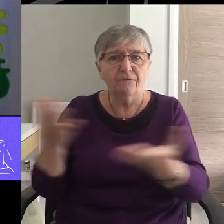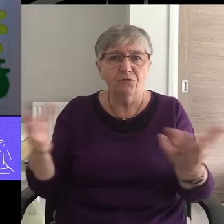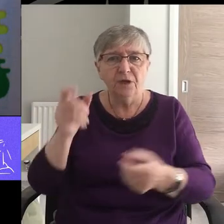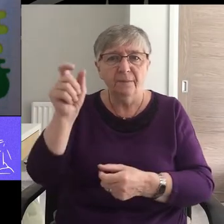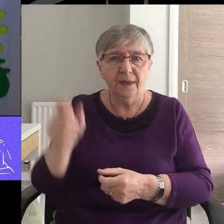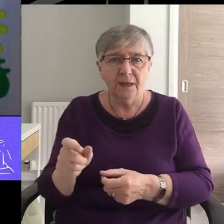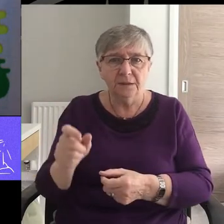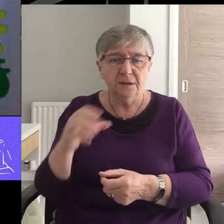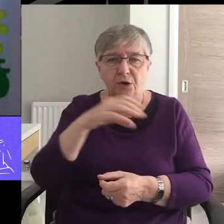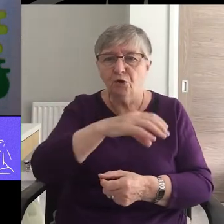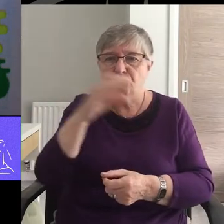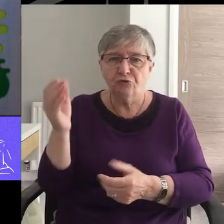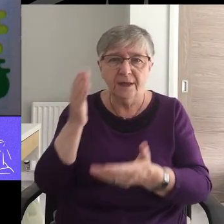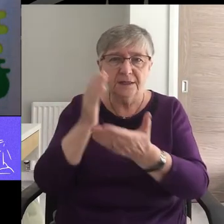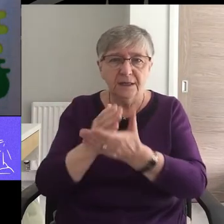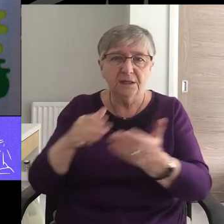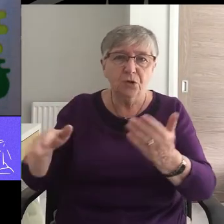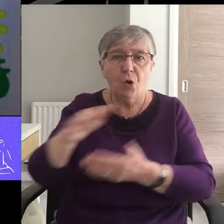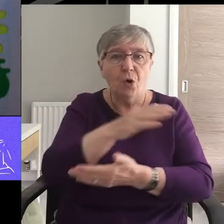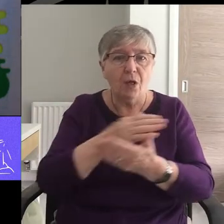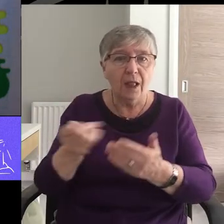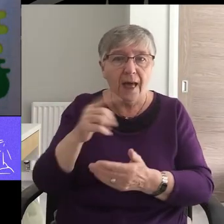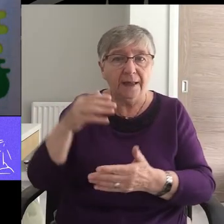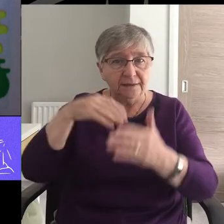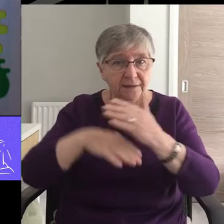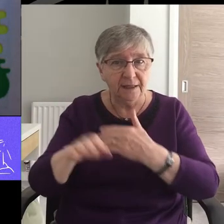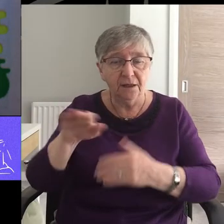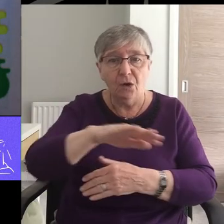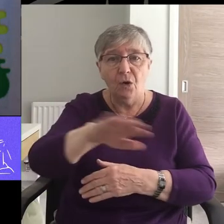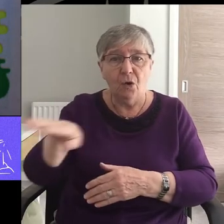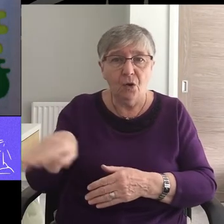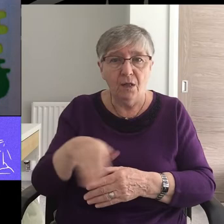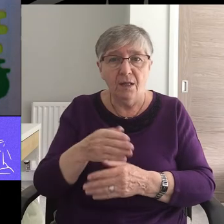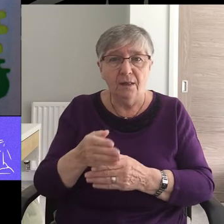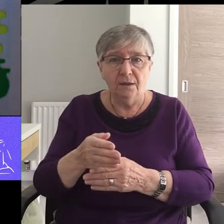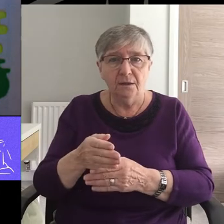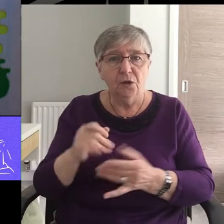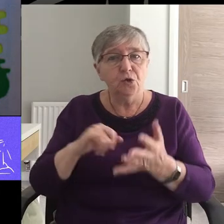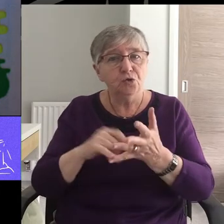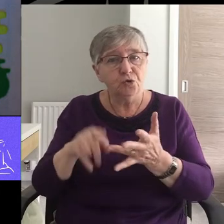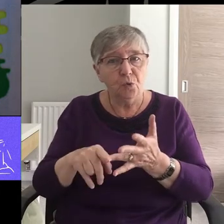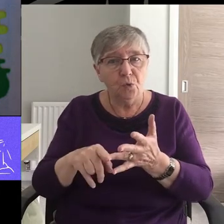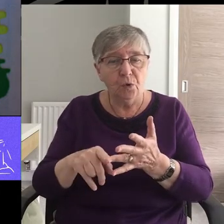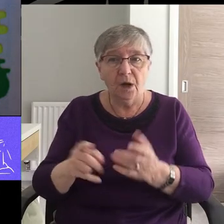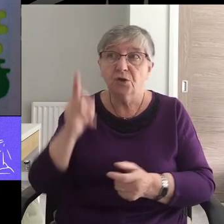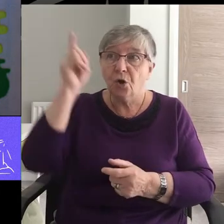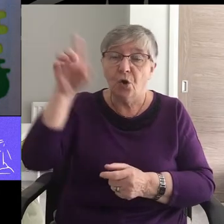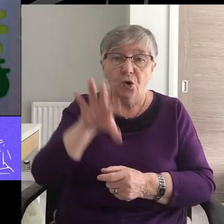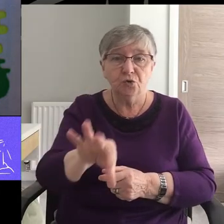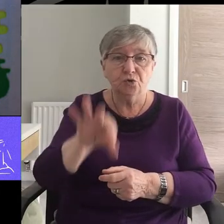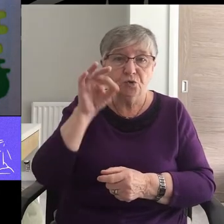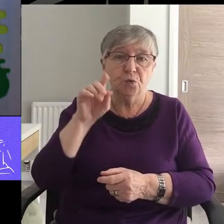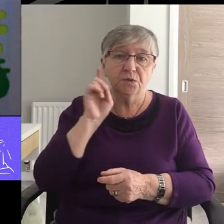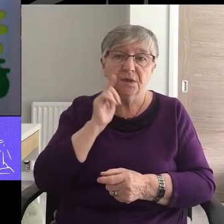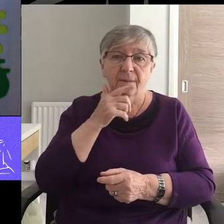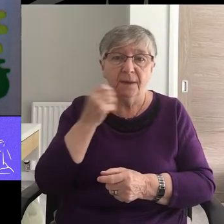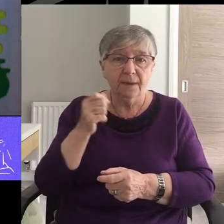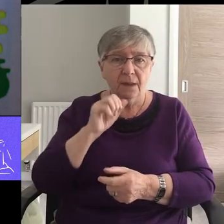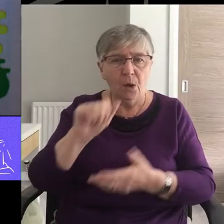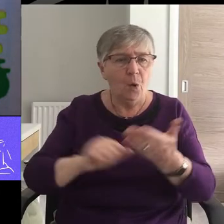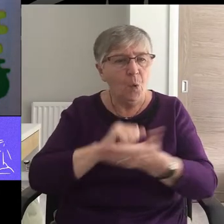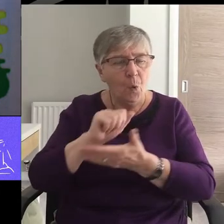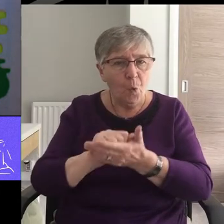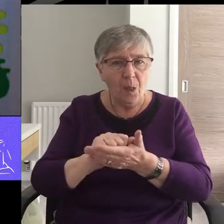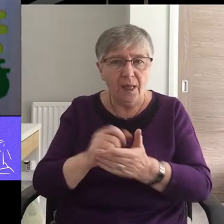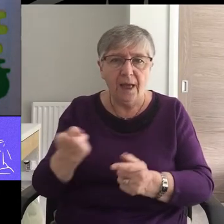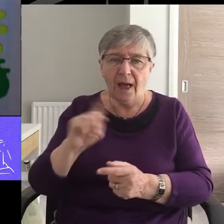Christ is all, and is in all. Therefore, as God's chosen people, holy